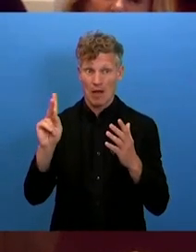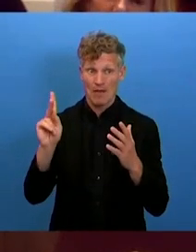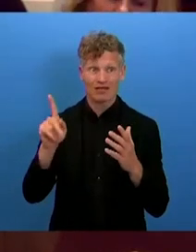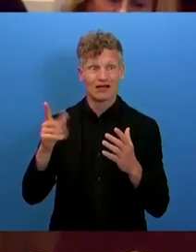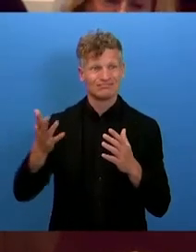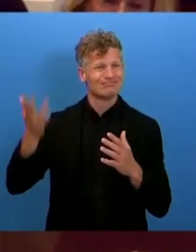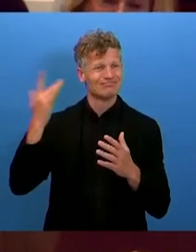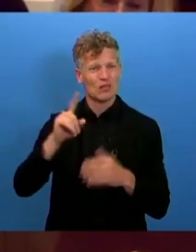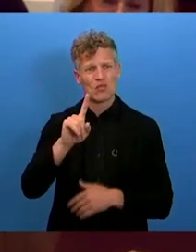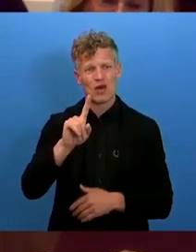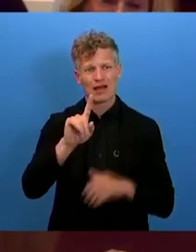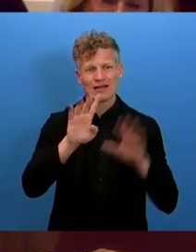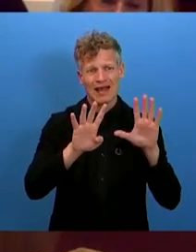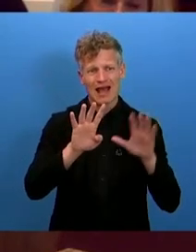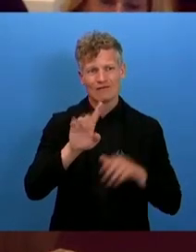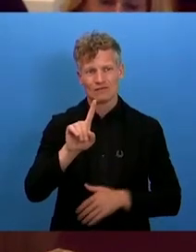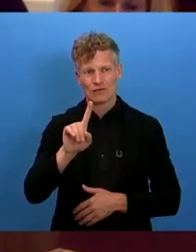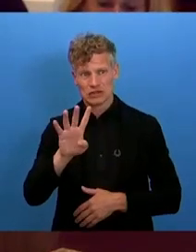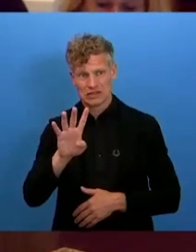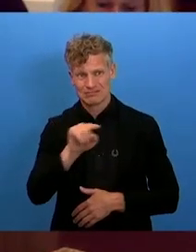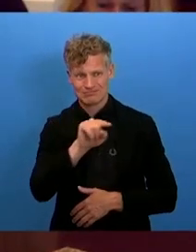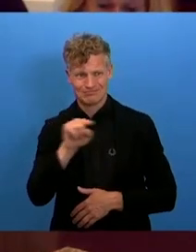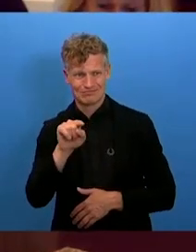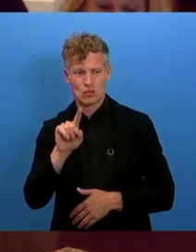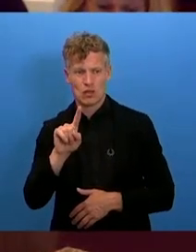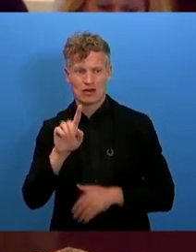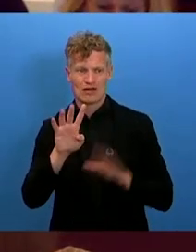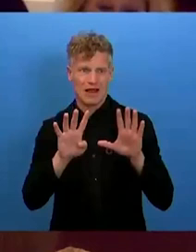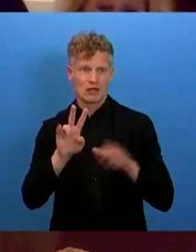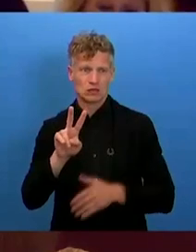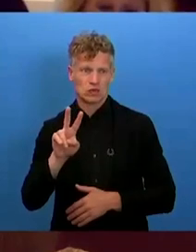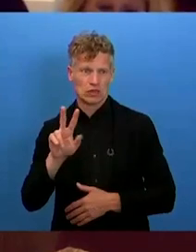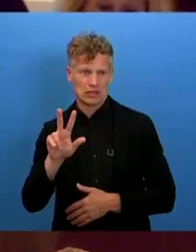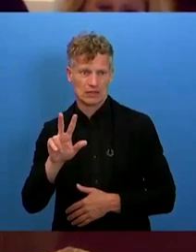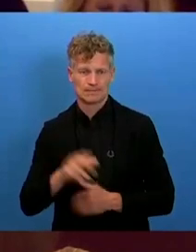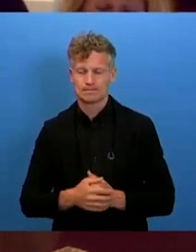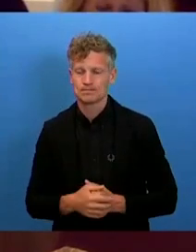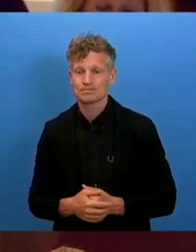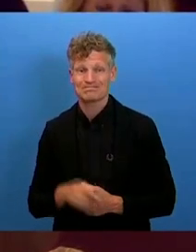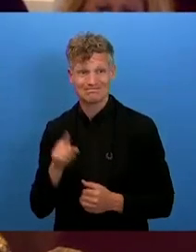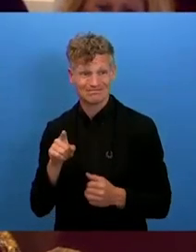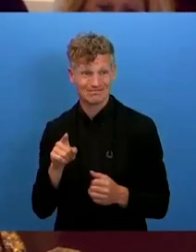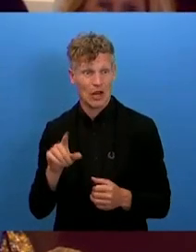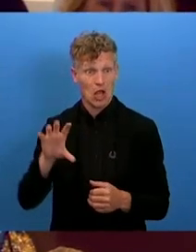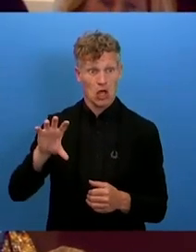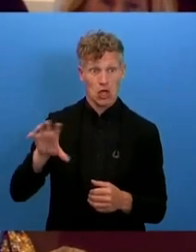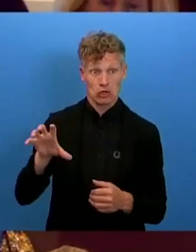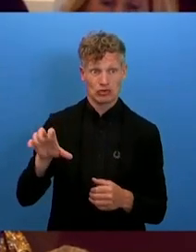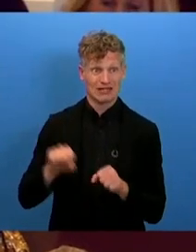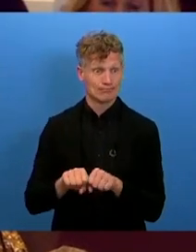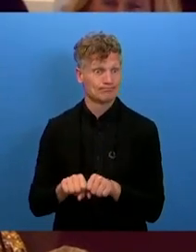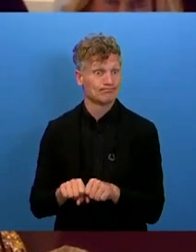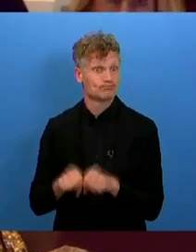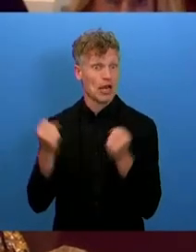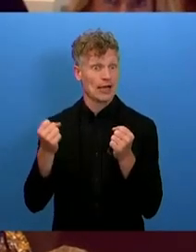-1923. Regardless, this country that violated the UN Charter is still a member of